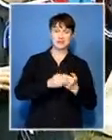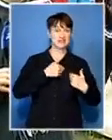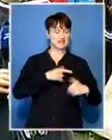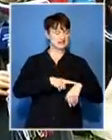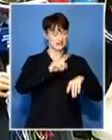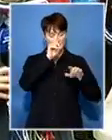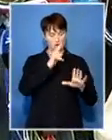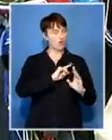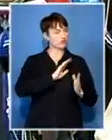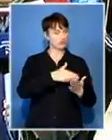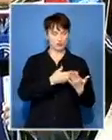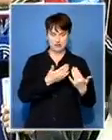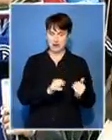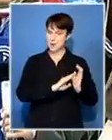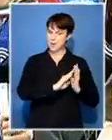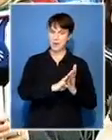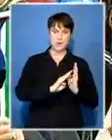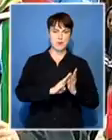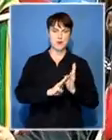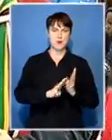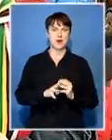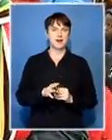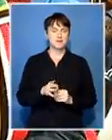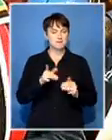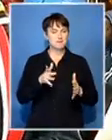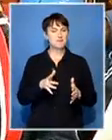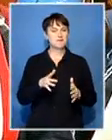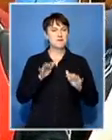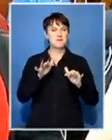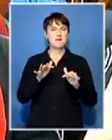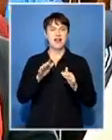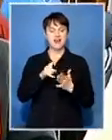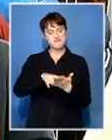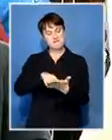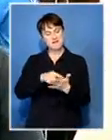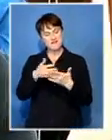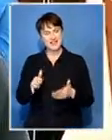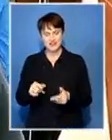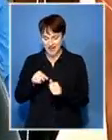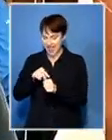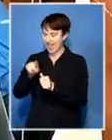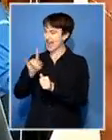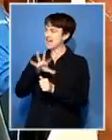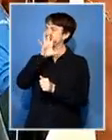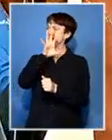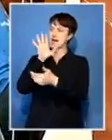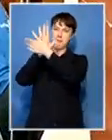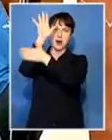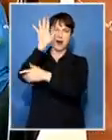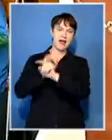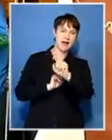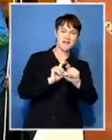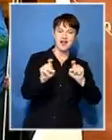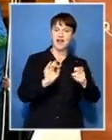opened and some really nice stories I've seen people coming out of this tent behind me they've got a mark on their finger they've high-fived each other